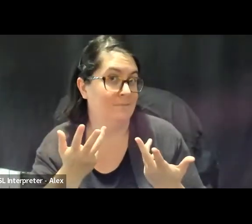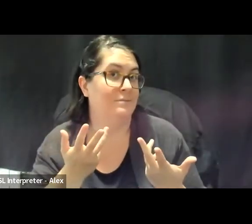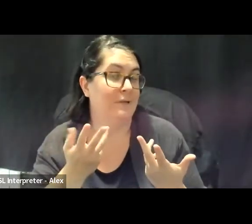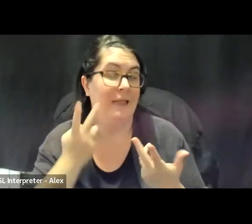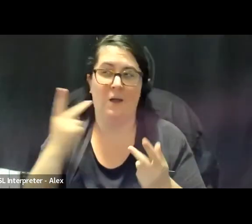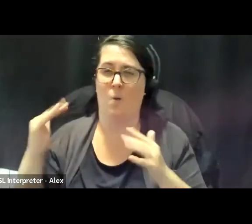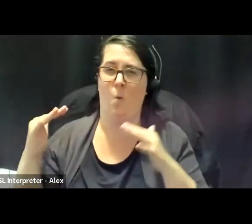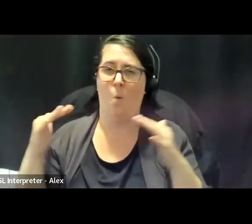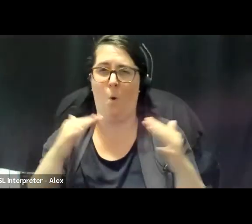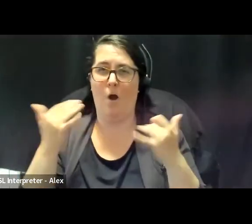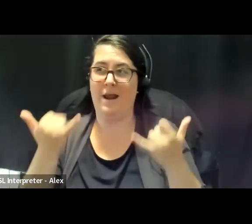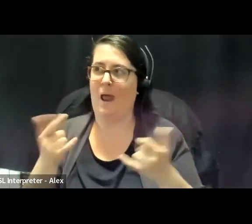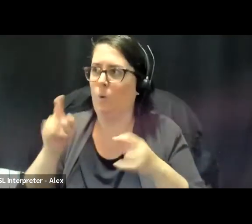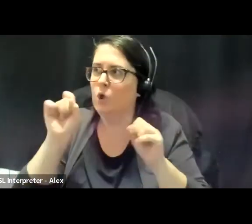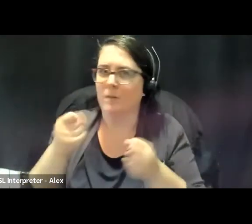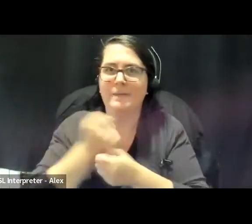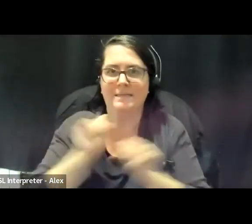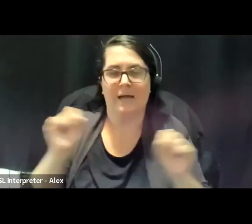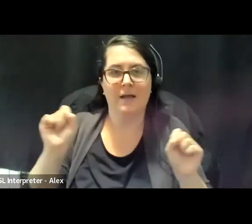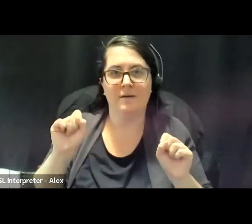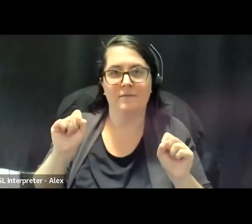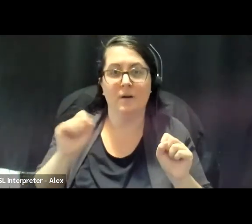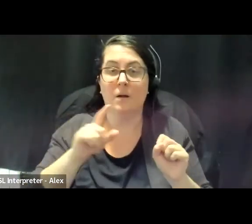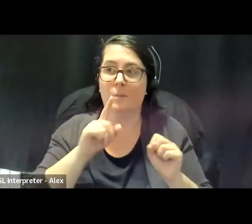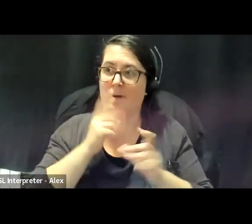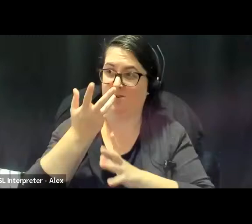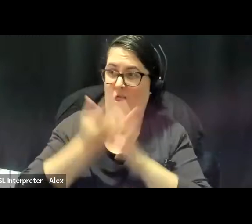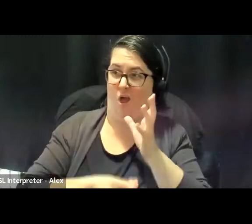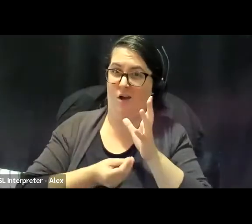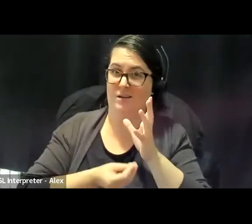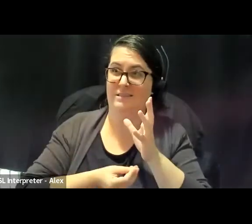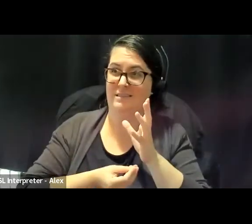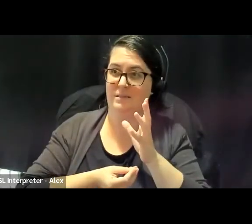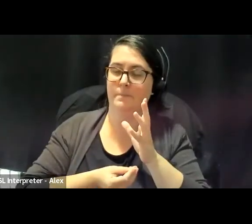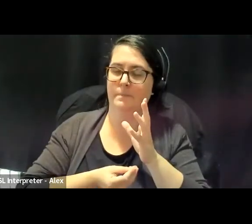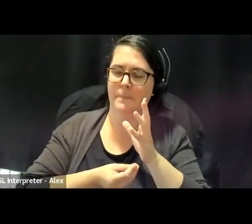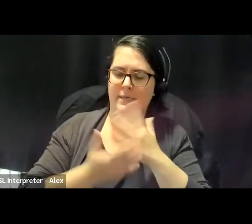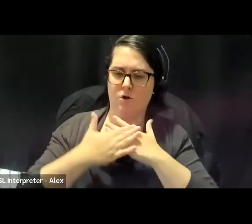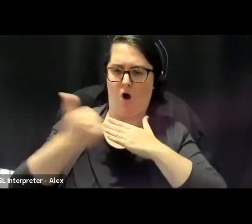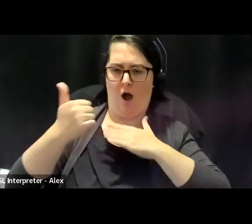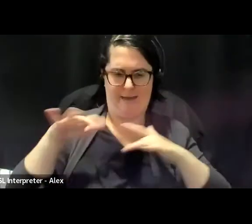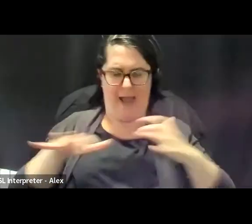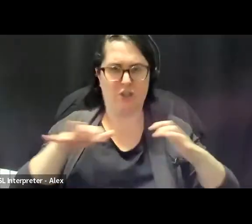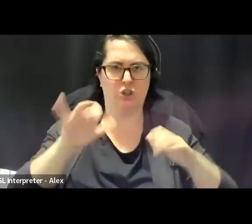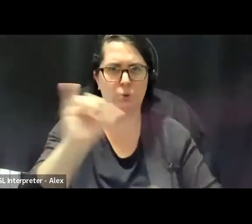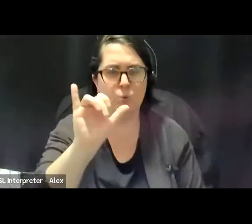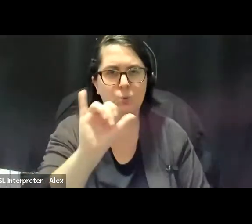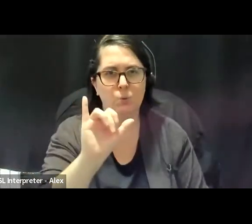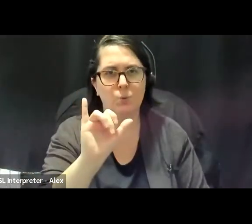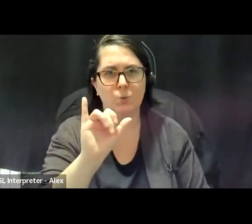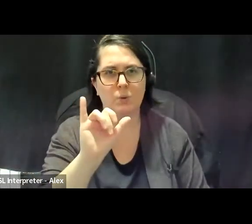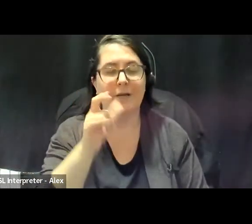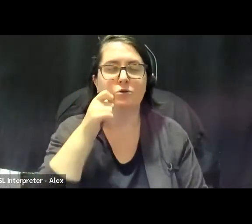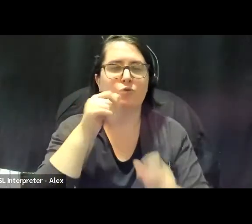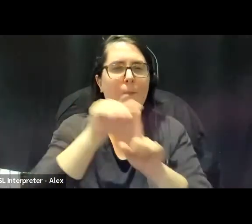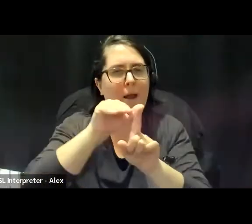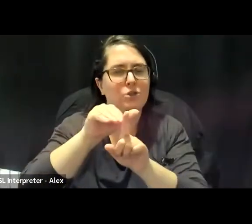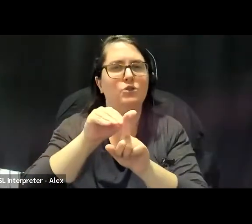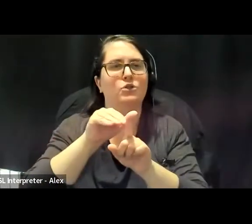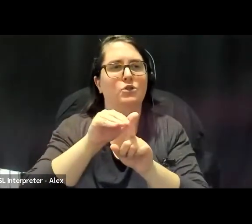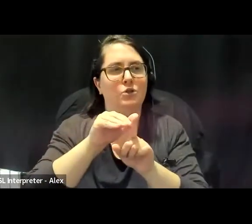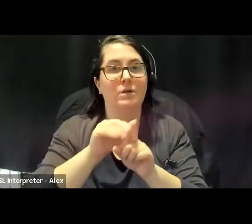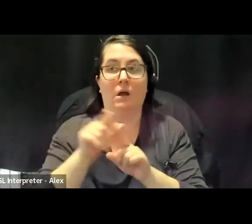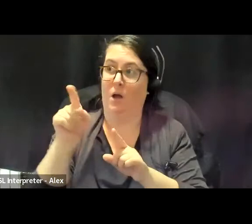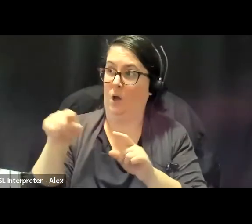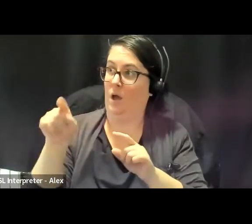who are dying who could be saved. It's not only a loss, right, but it's a call to action and a reminder to the many, many, many people who could be